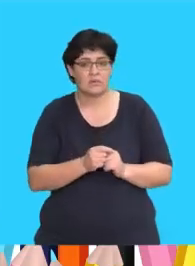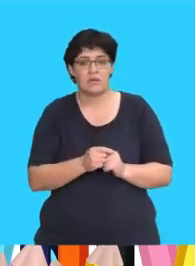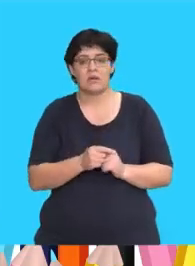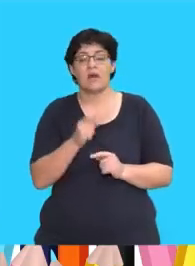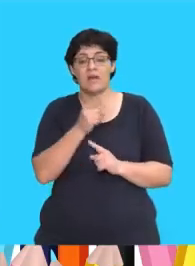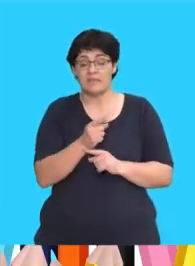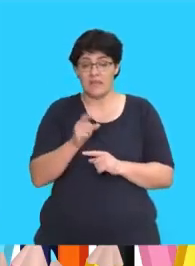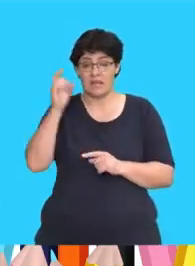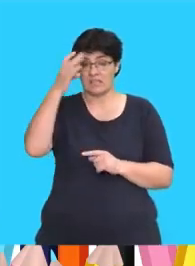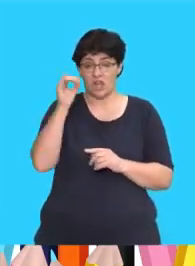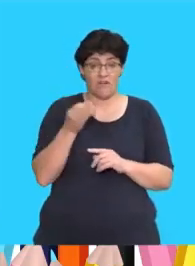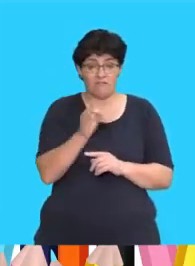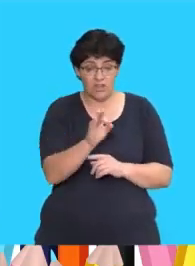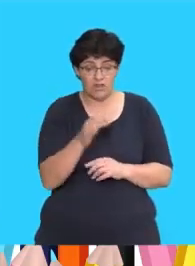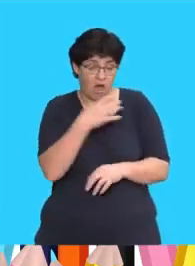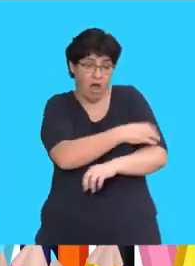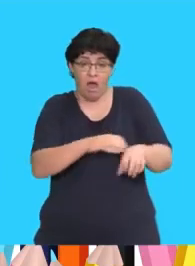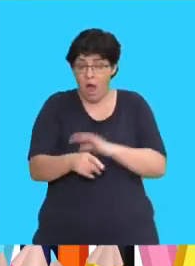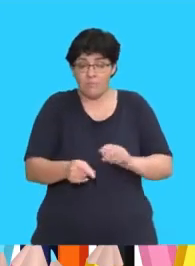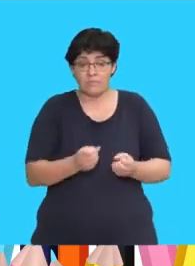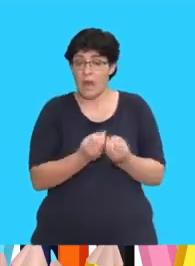starfish has five arms.